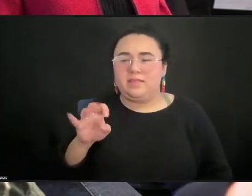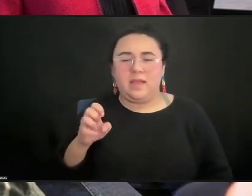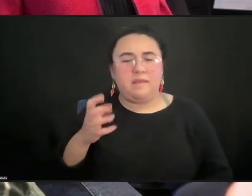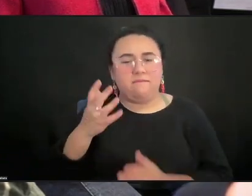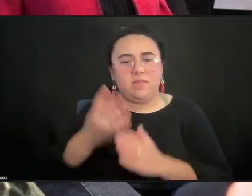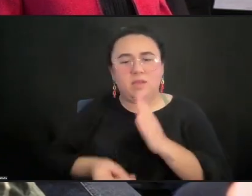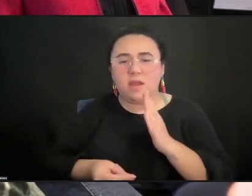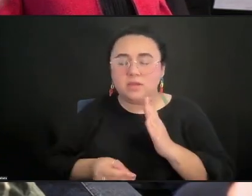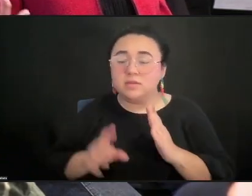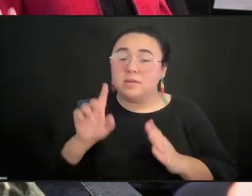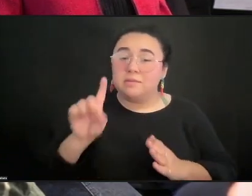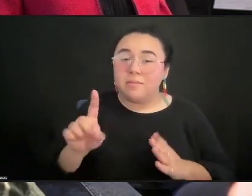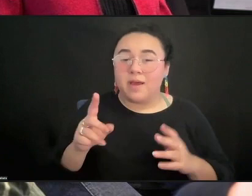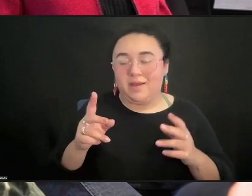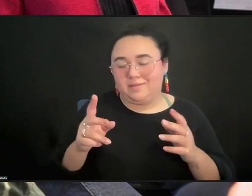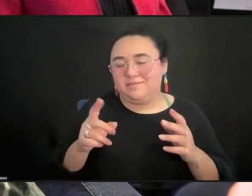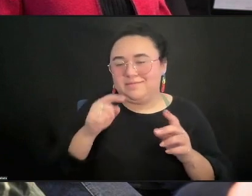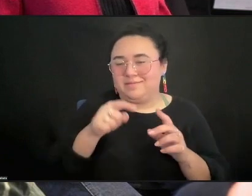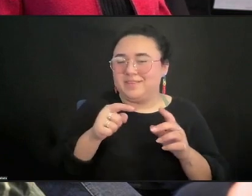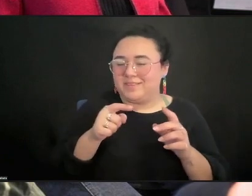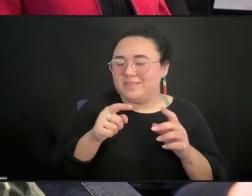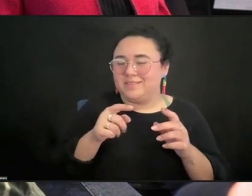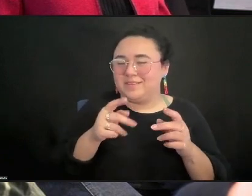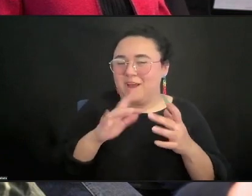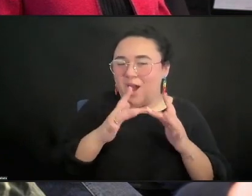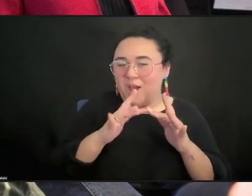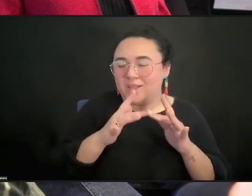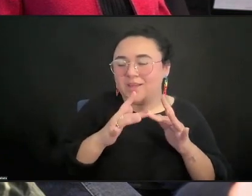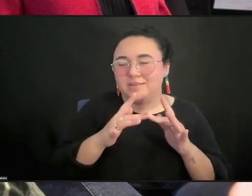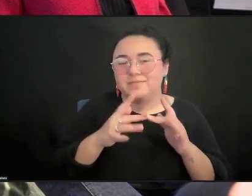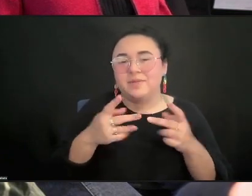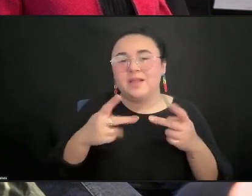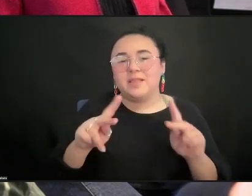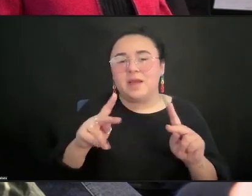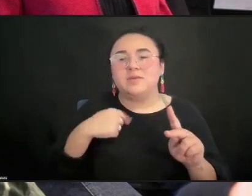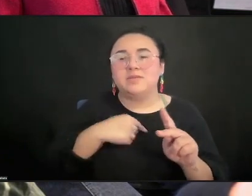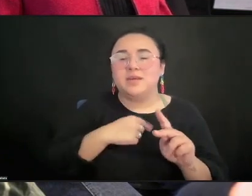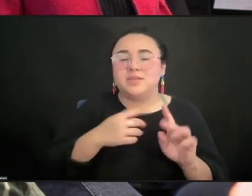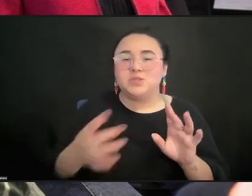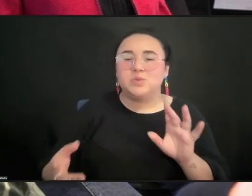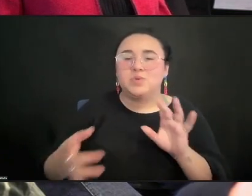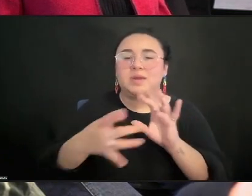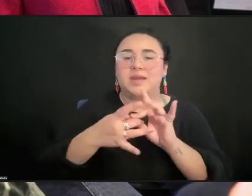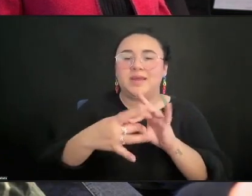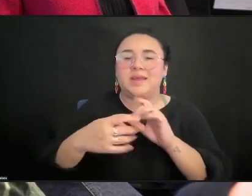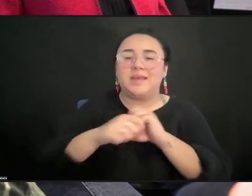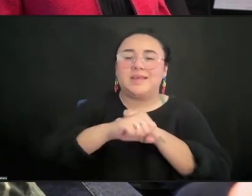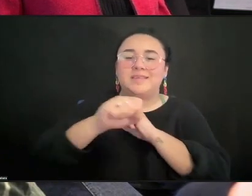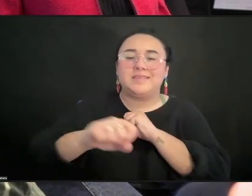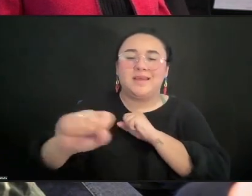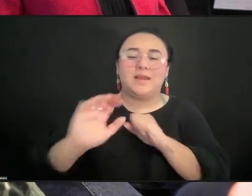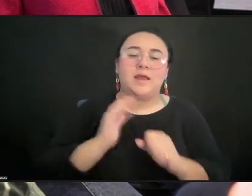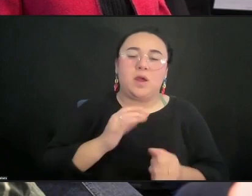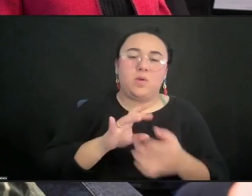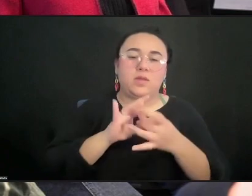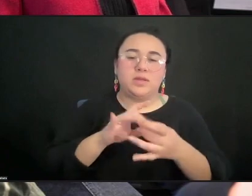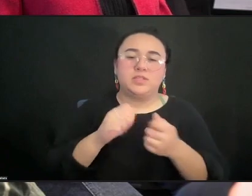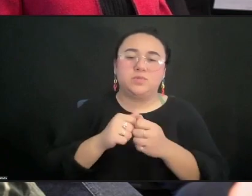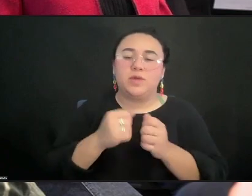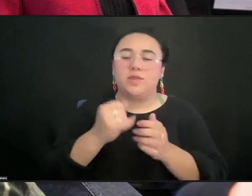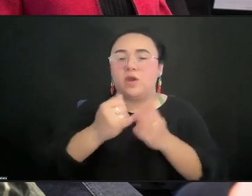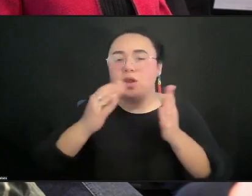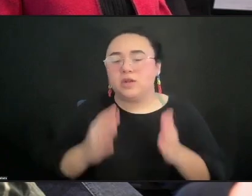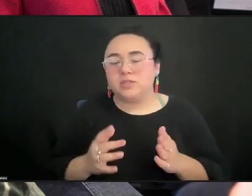an opportunity to try to figure out how to connect and elongate that kind of relationship with artists and the communities that they're serving and who you're